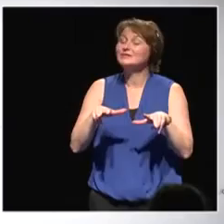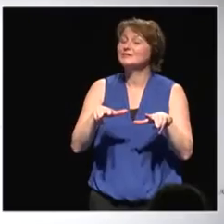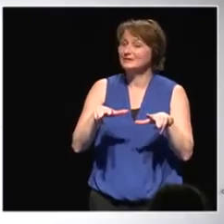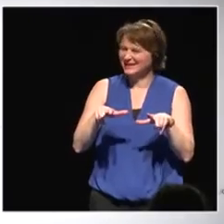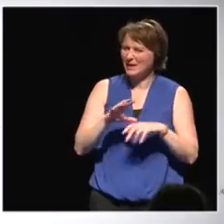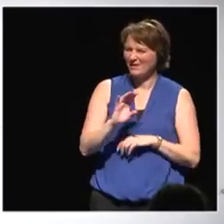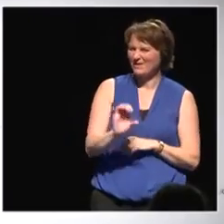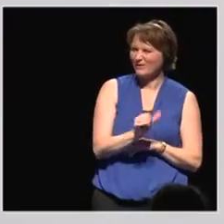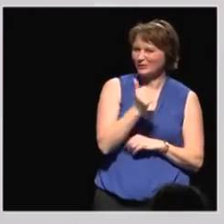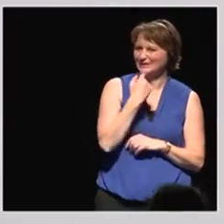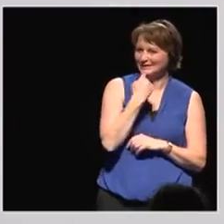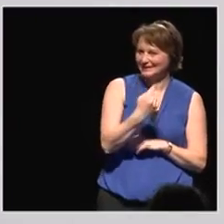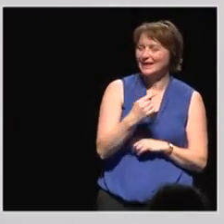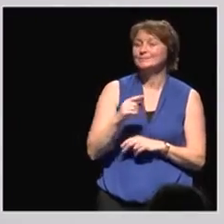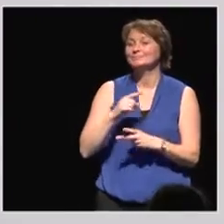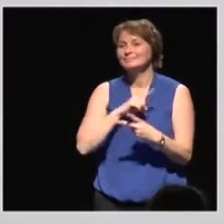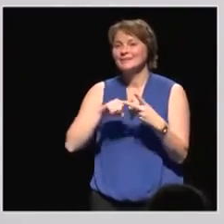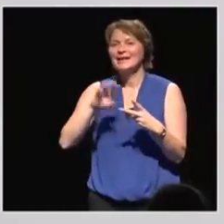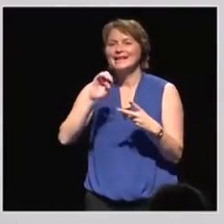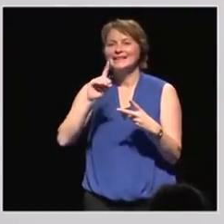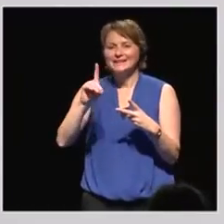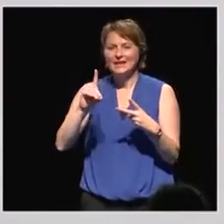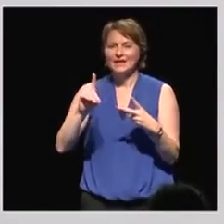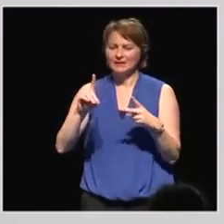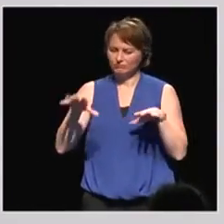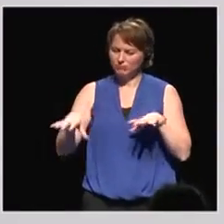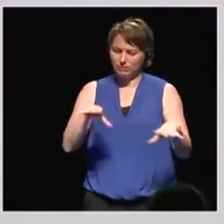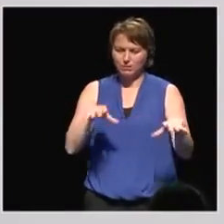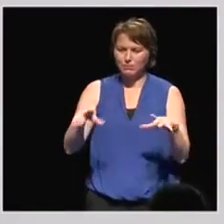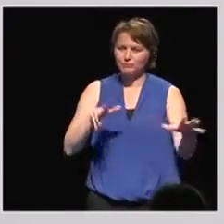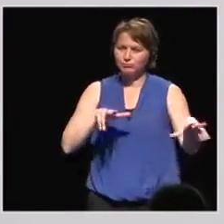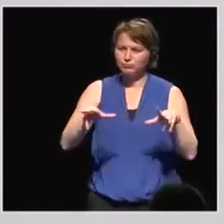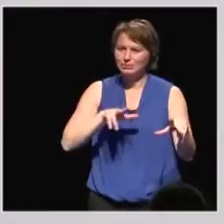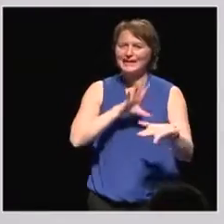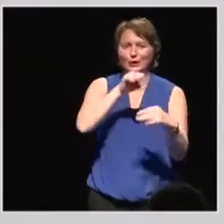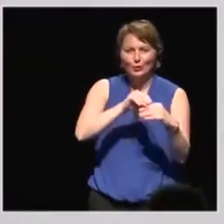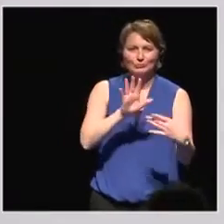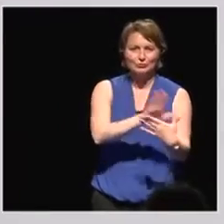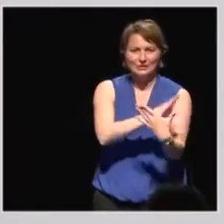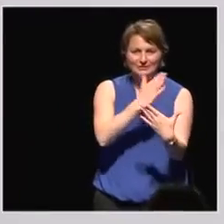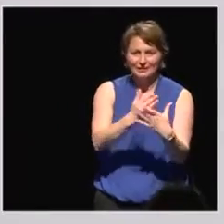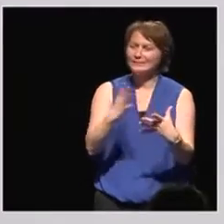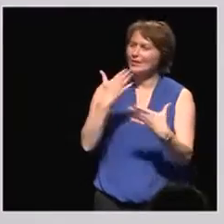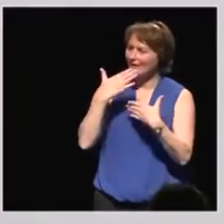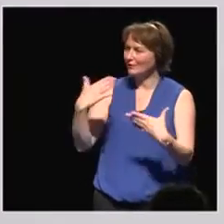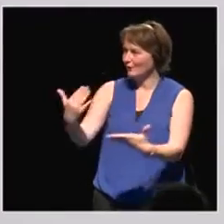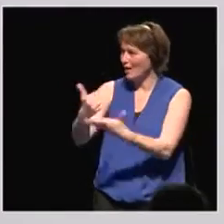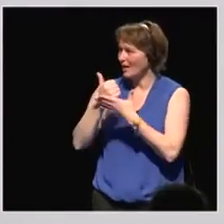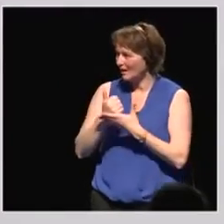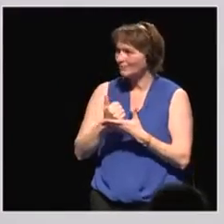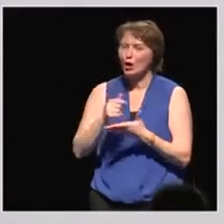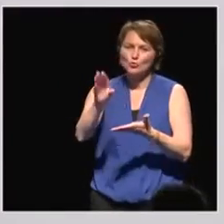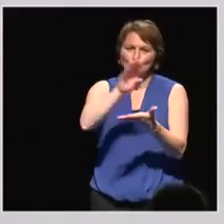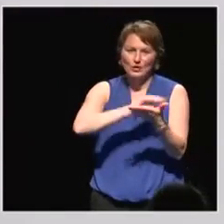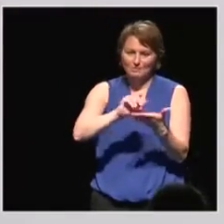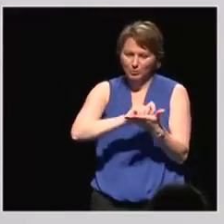at the beginning. The EDD is for the logistics. So, it includes also the translators. Thank you very much for your help. The reporters